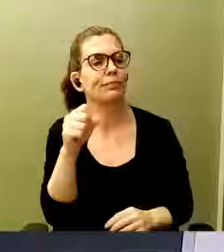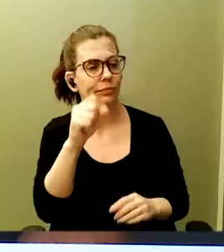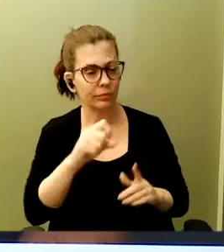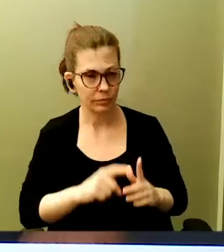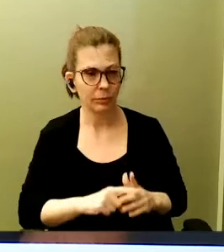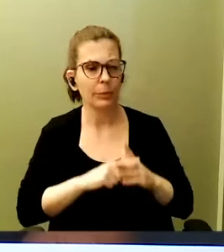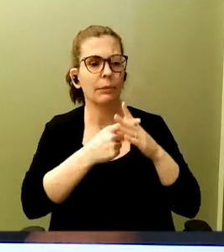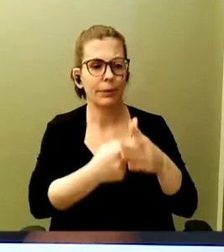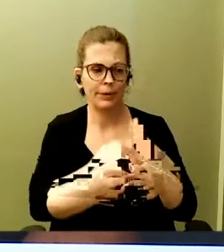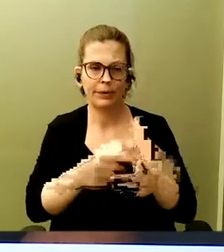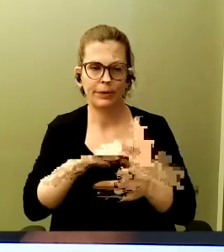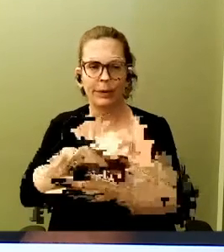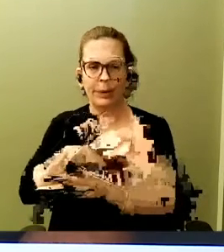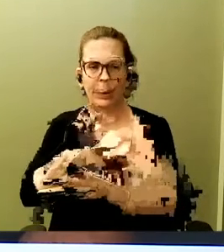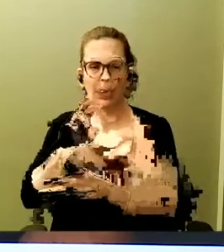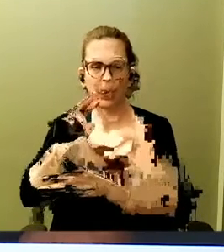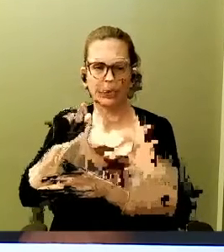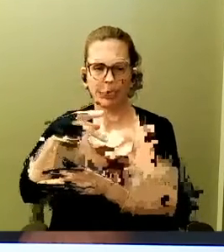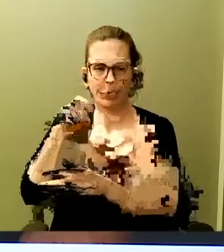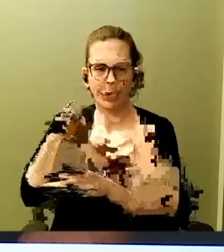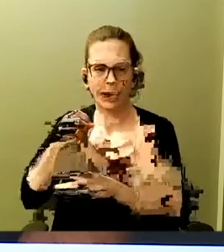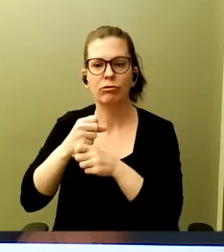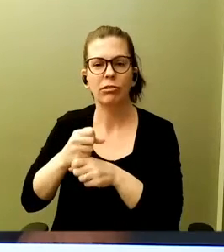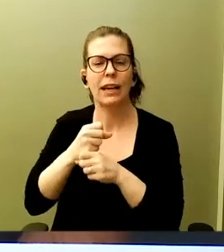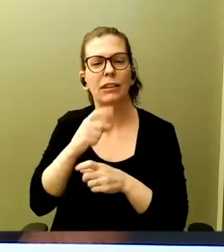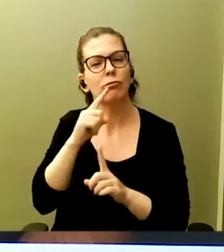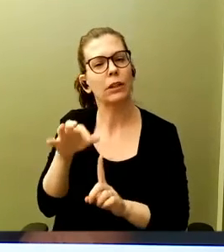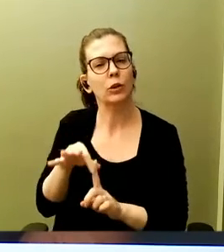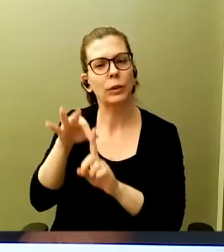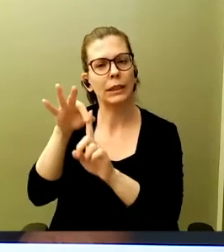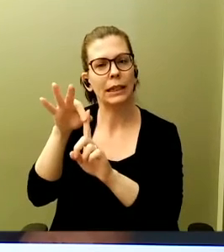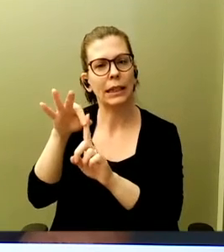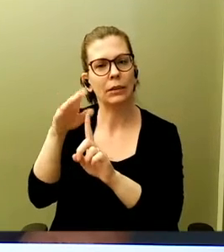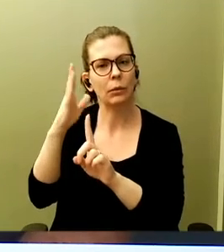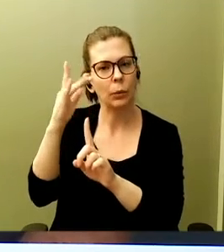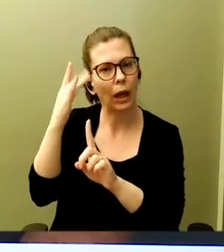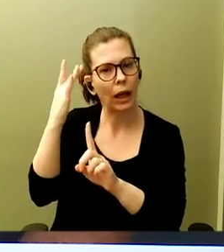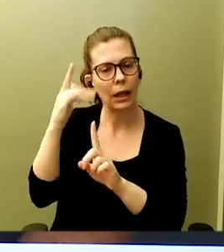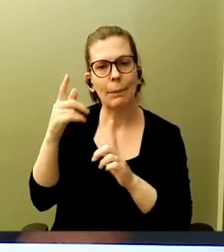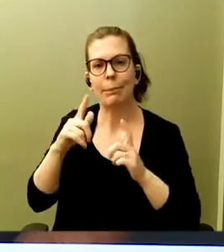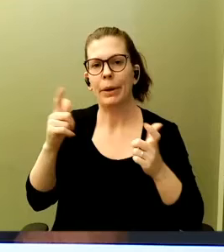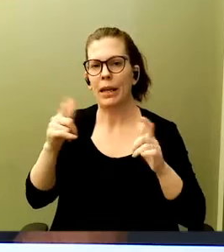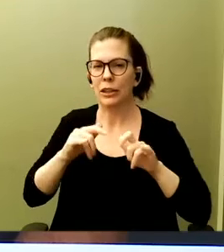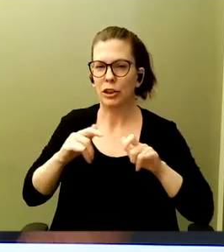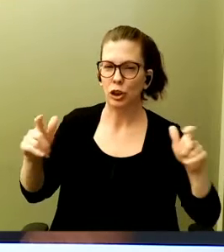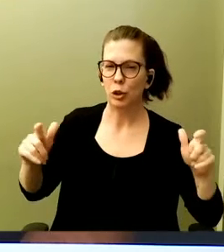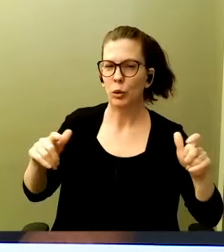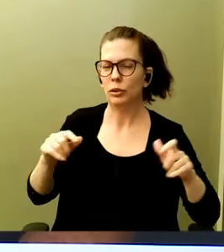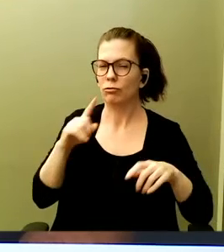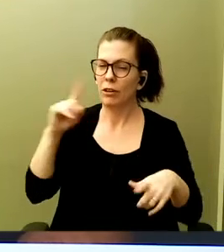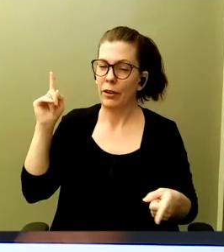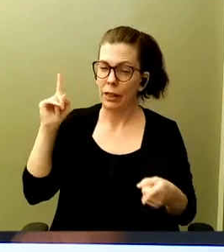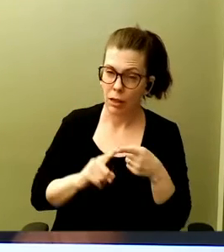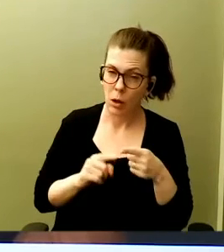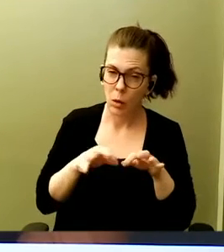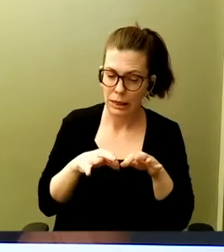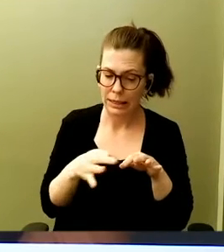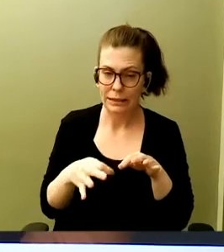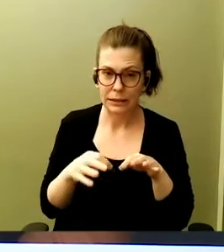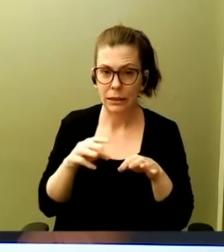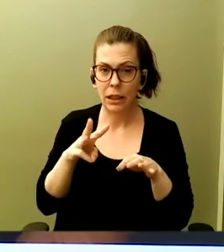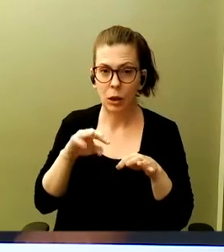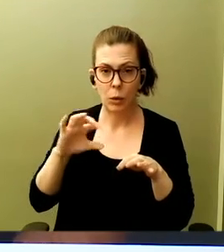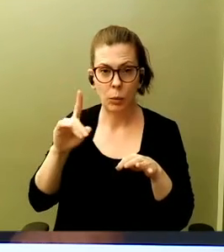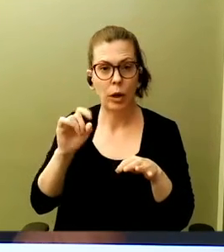architected uniquely for very large scale, ultra low latency workloads that you would find in ad tech.